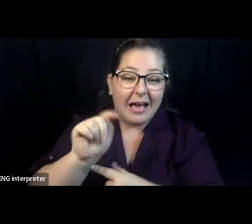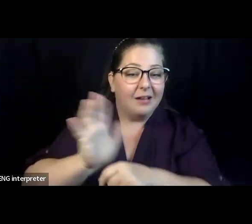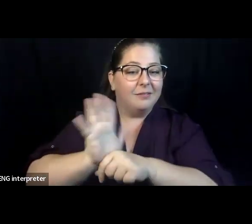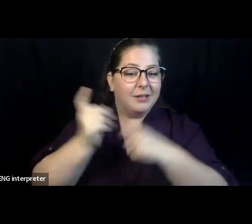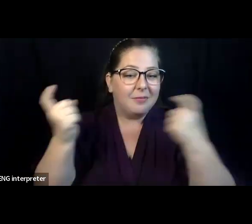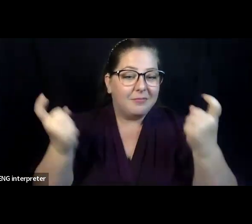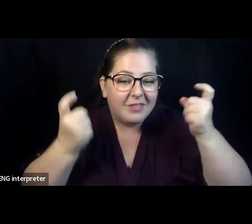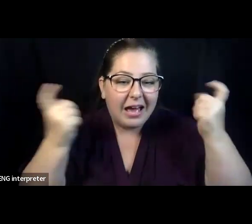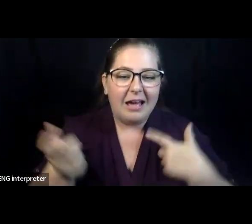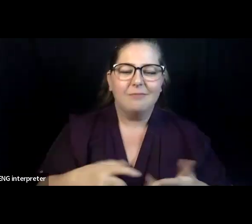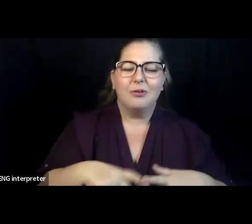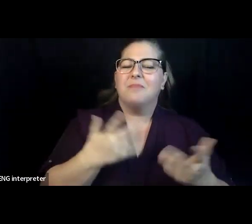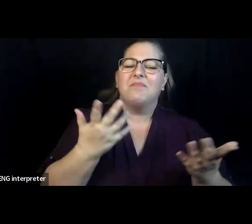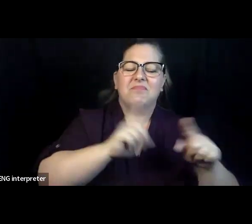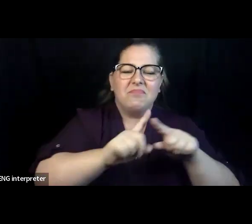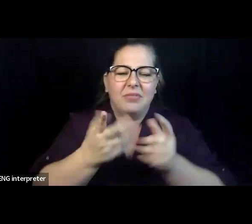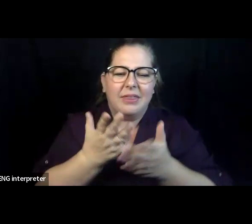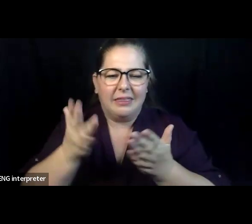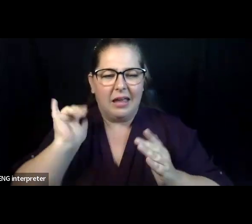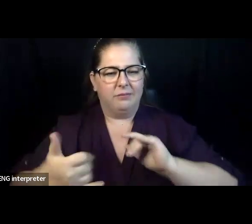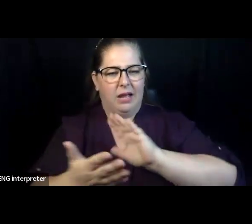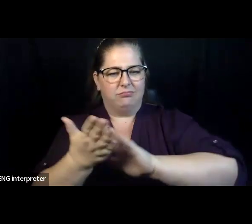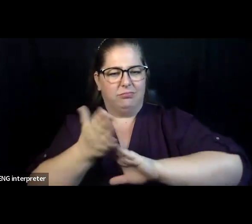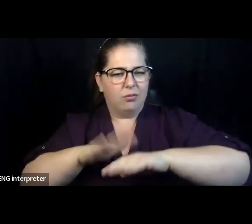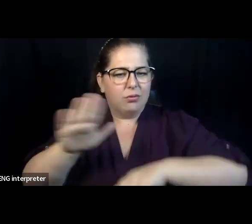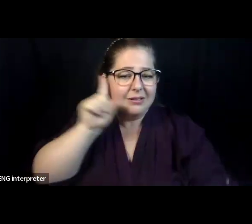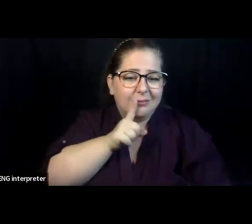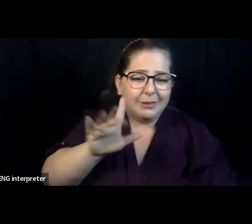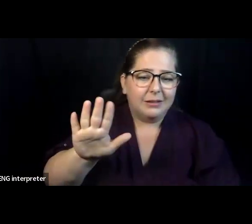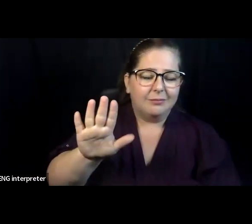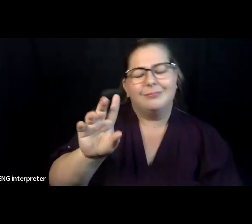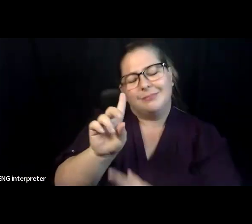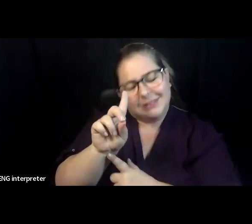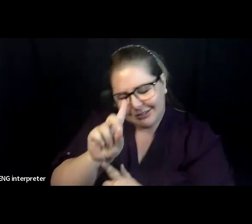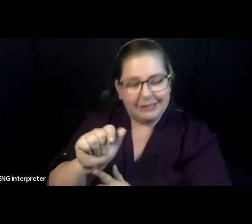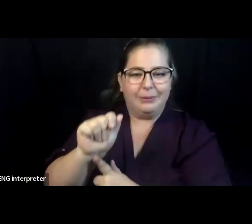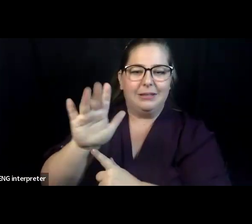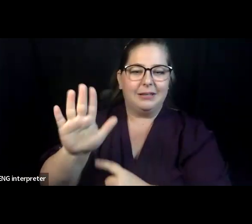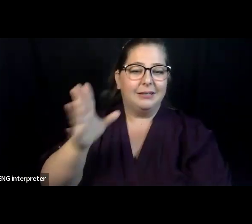look to find ways to incorporate students with disabilities into all the work that we do.